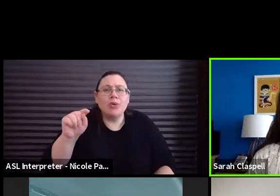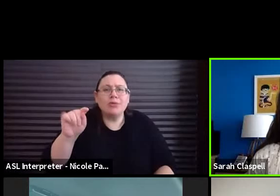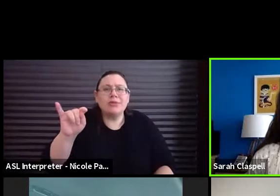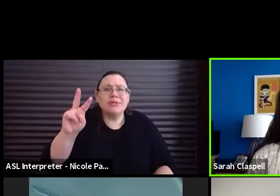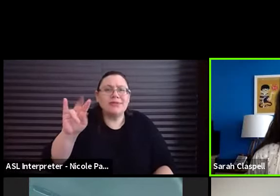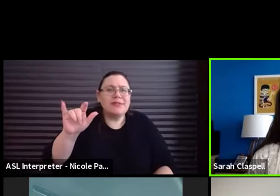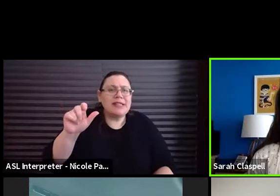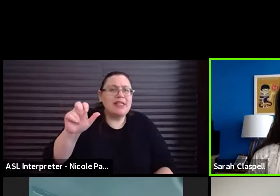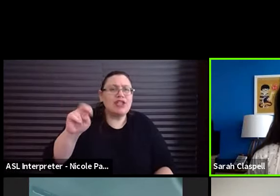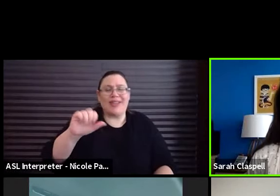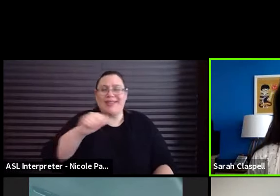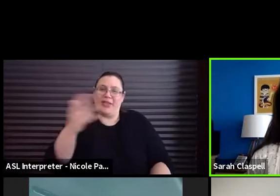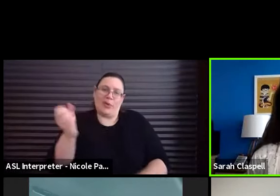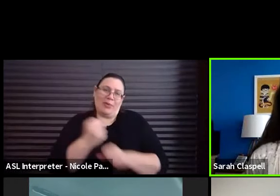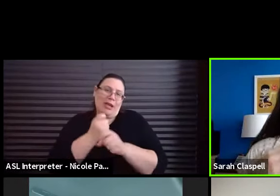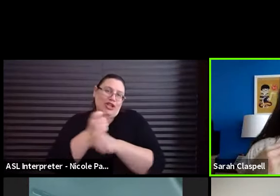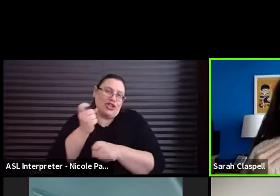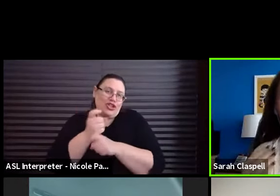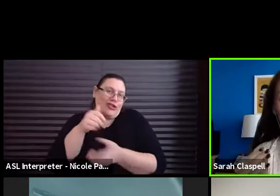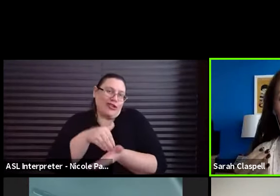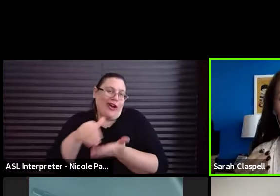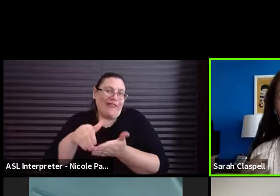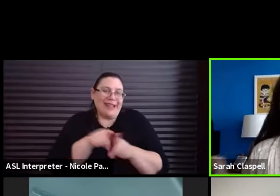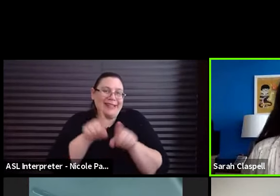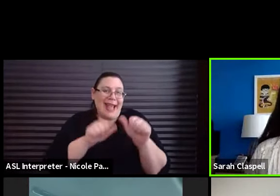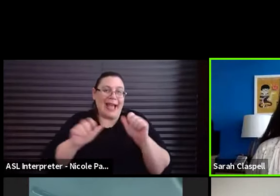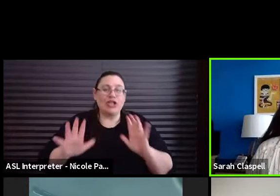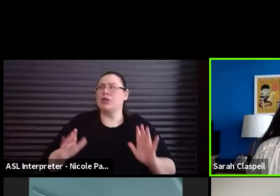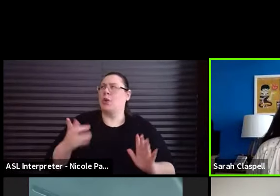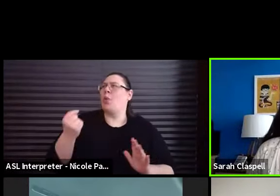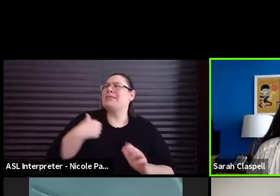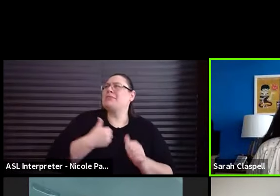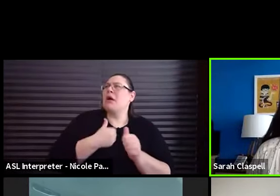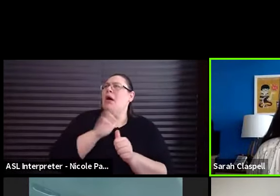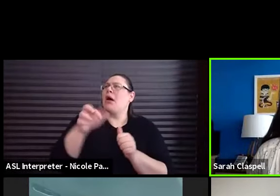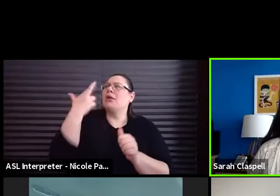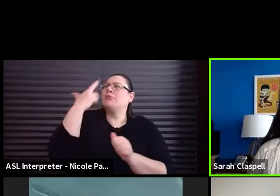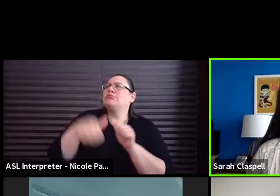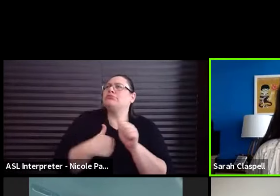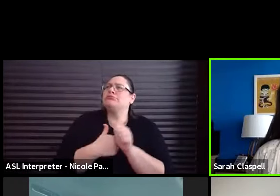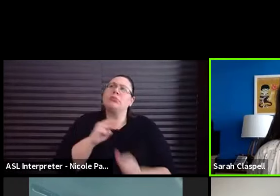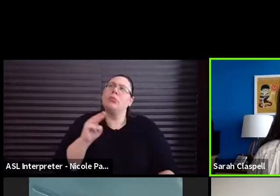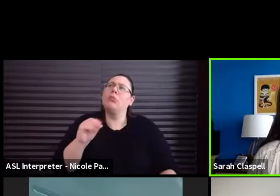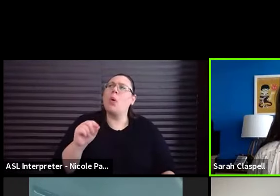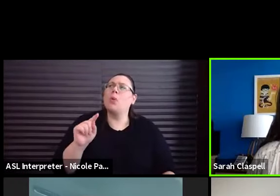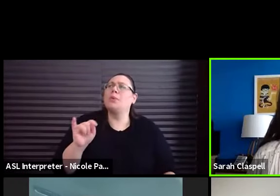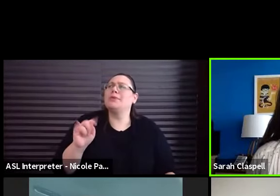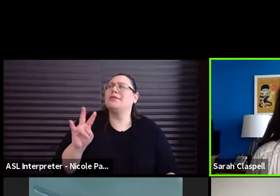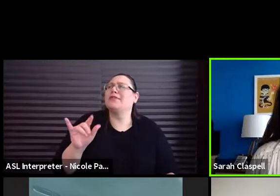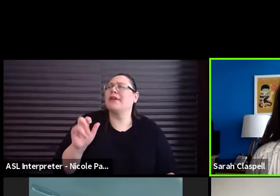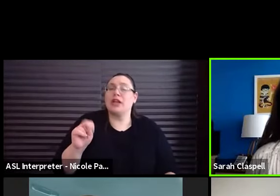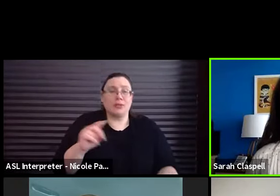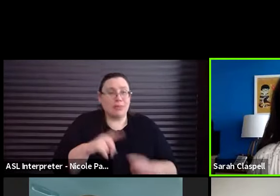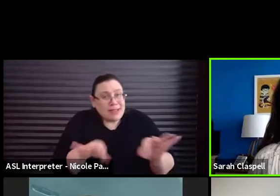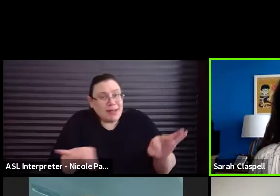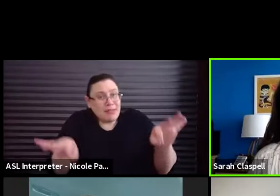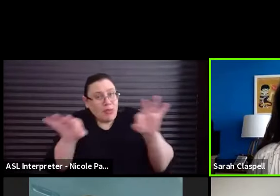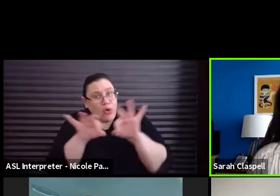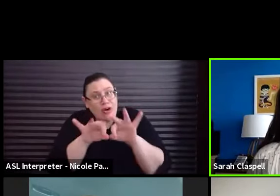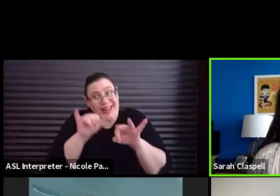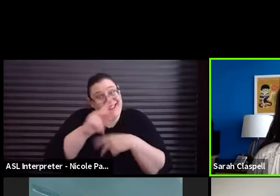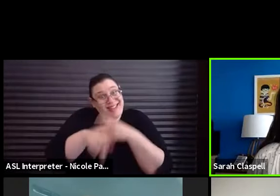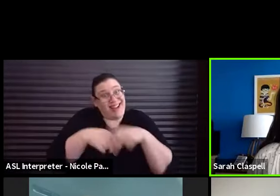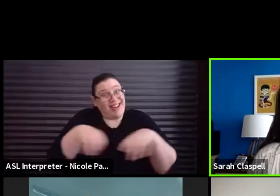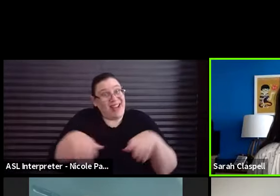we, uh, we joke a lot about as actors. What's my motivation, but it's incredibly important. And, uh, exercises like this are very helpful for that.